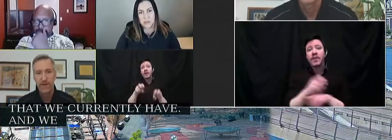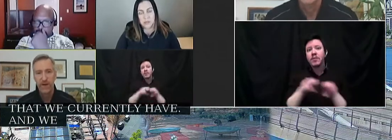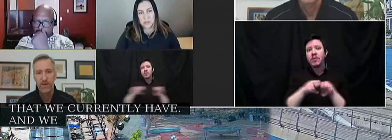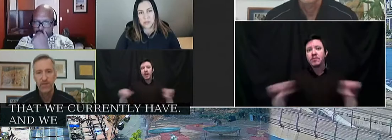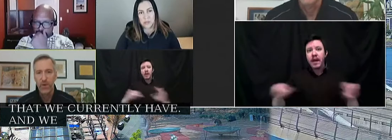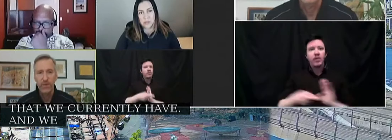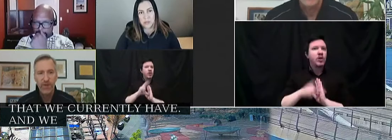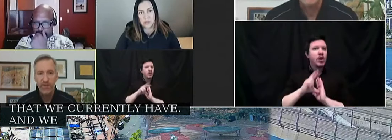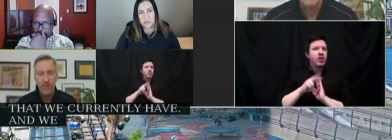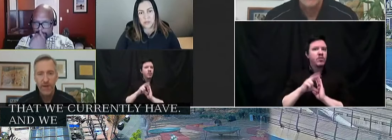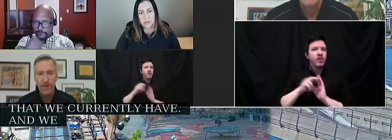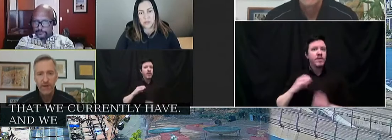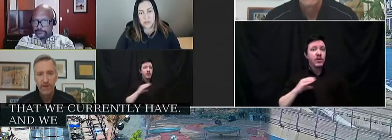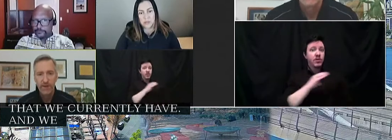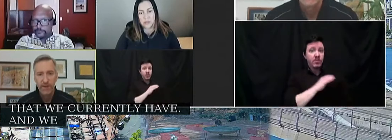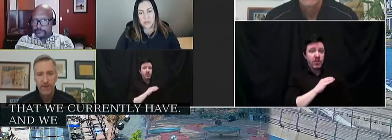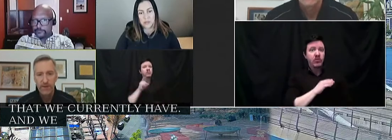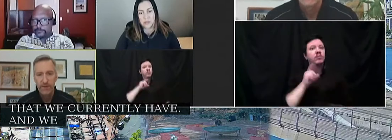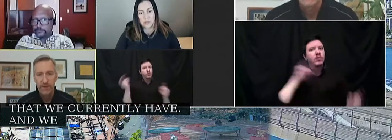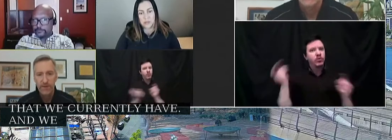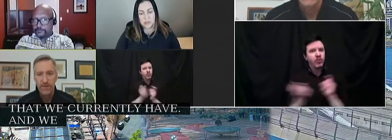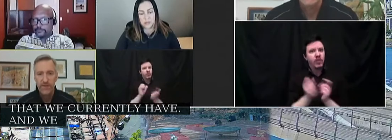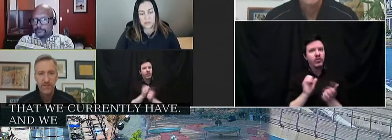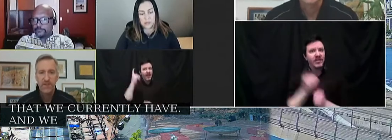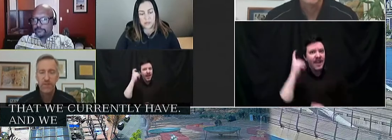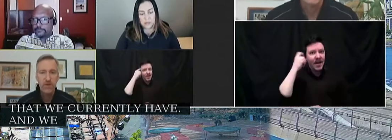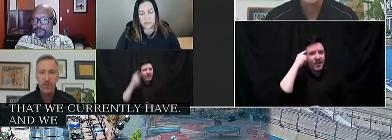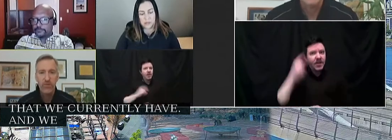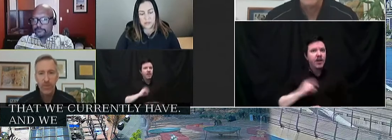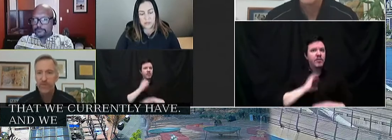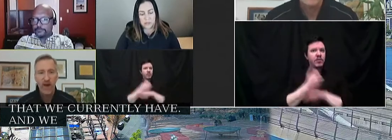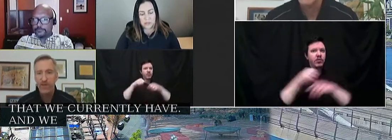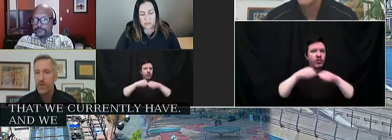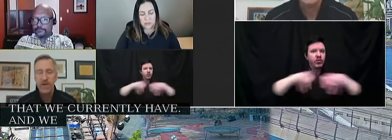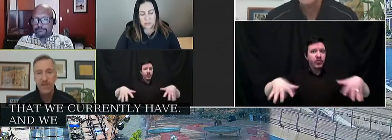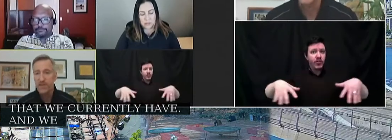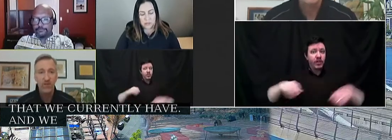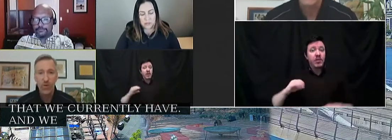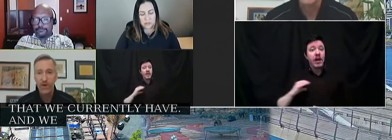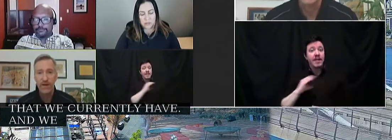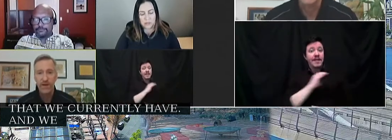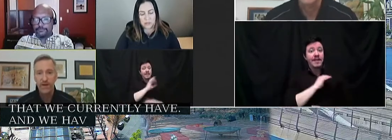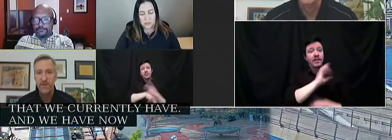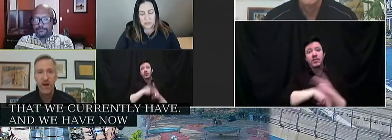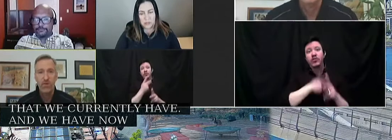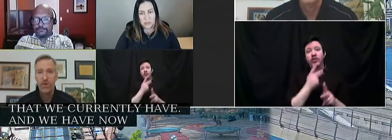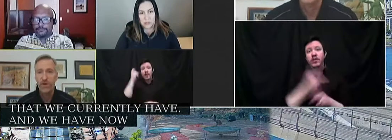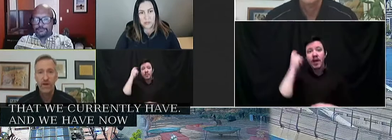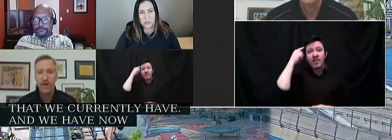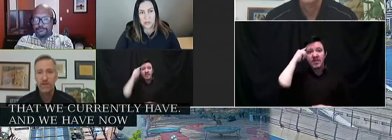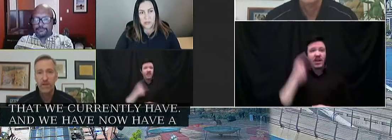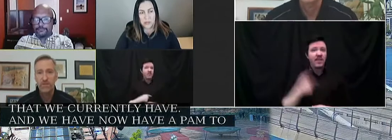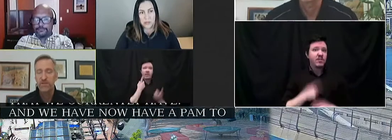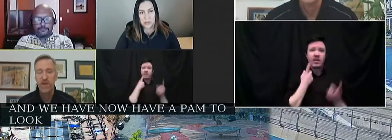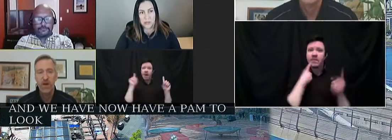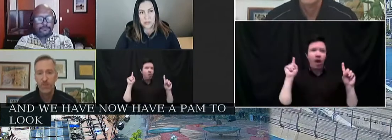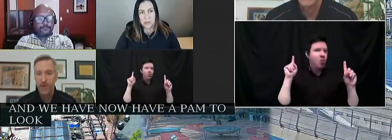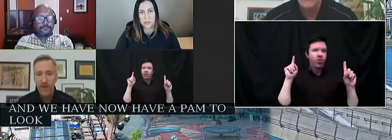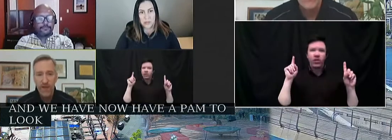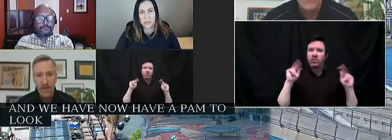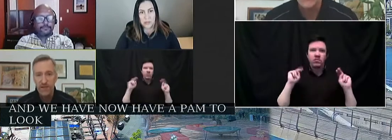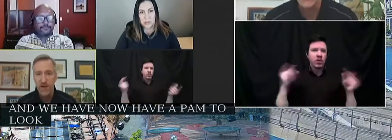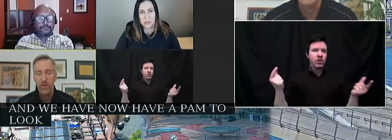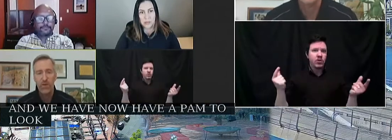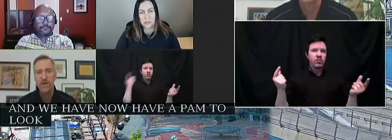the form of government. You know, this commission form of government isn't working. It's not working in terms of